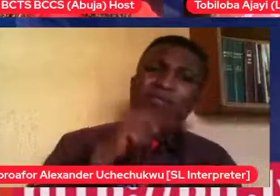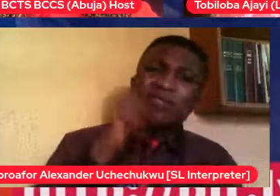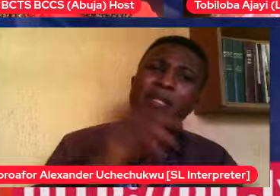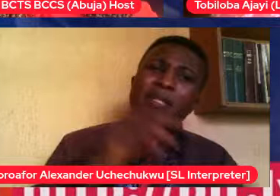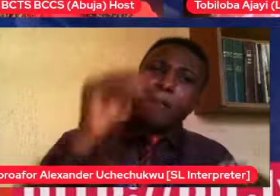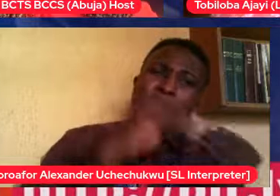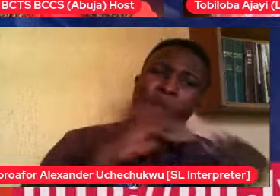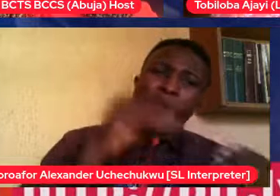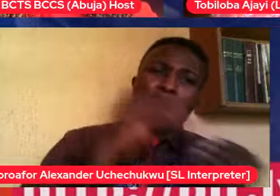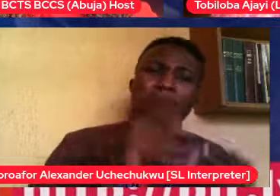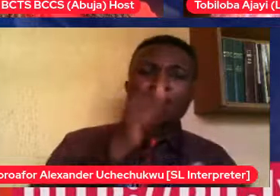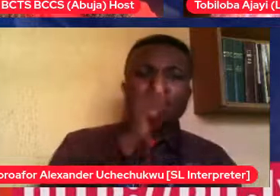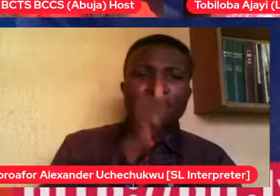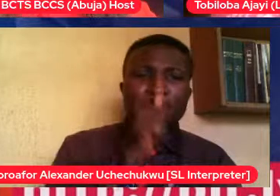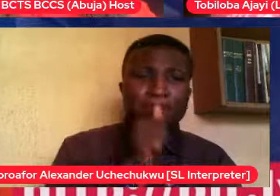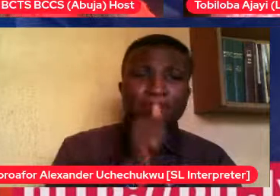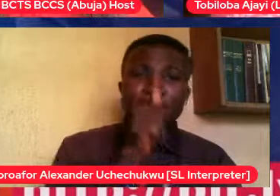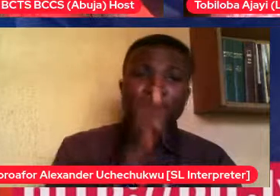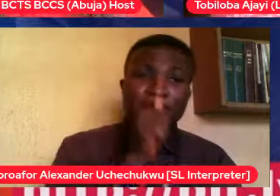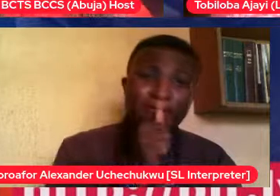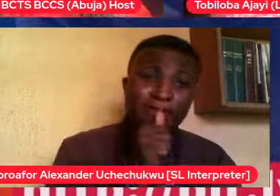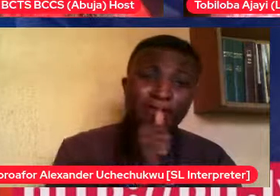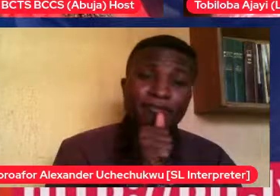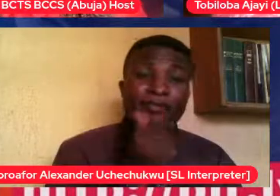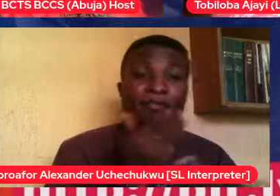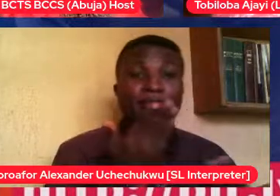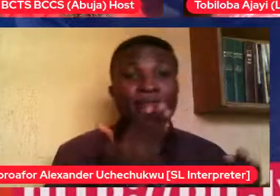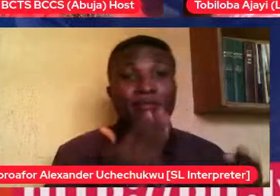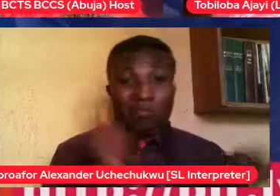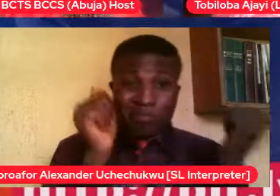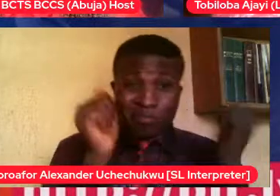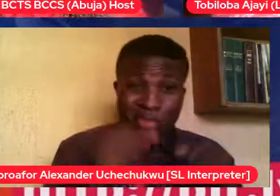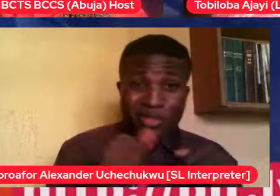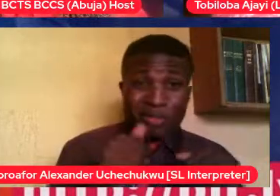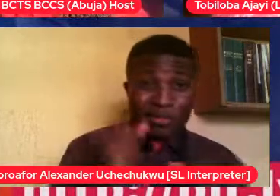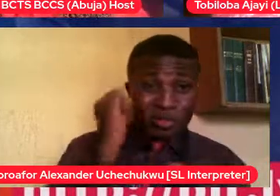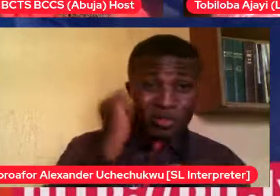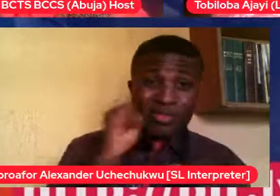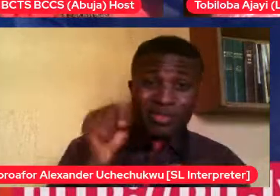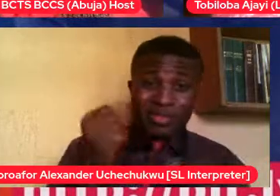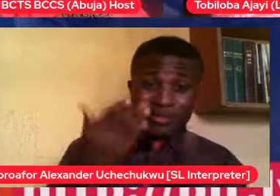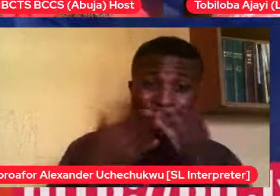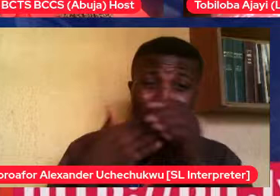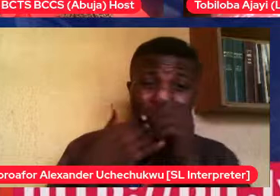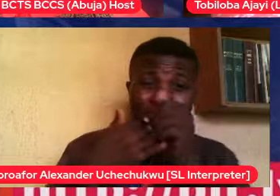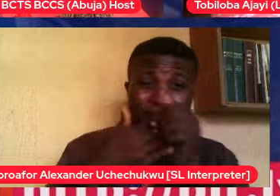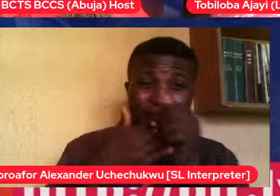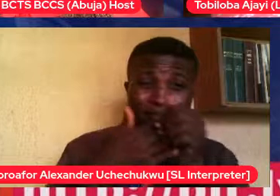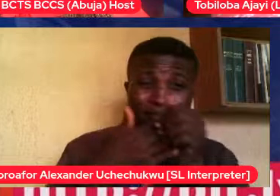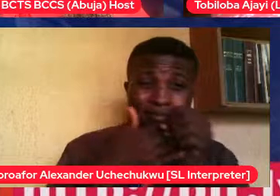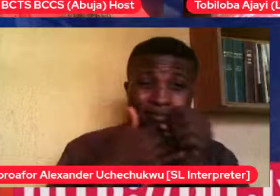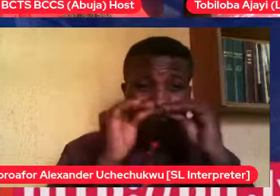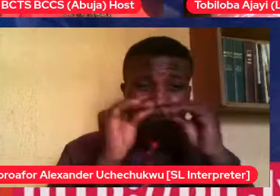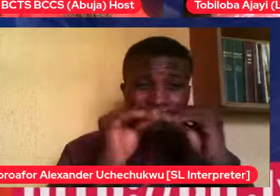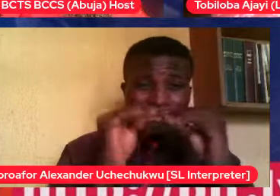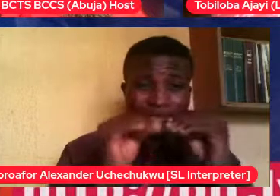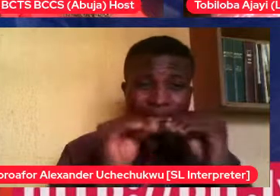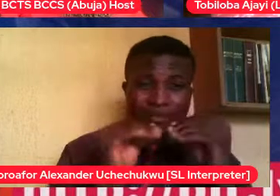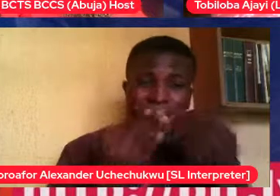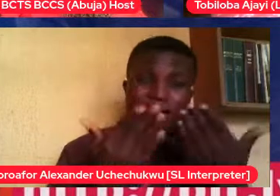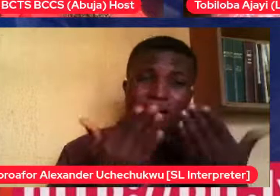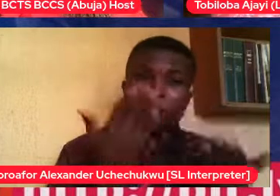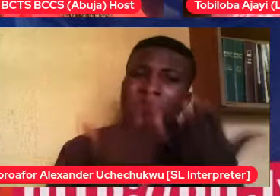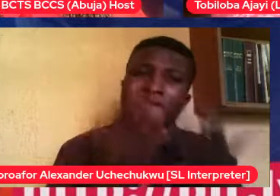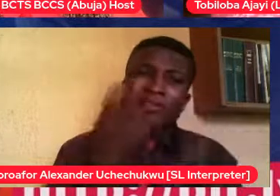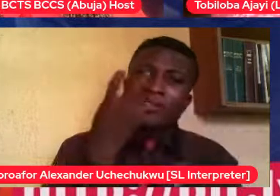son, it means it's going to be easier for him to understand these feelings. Because she understands it. I know I had a